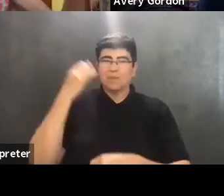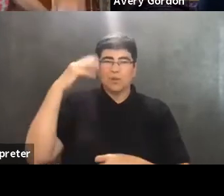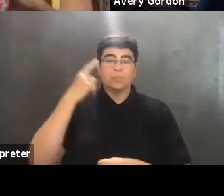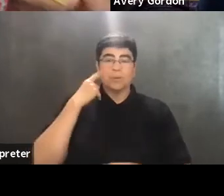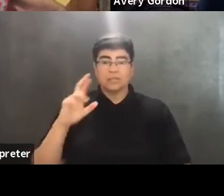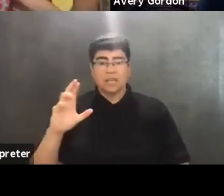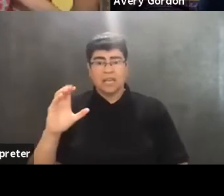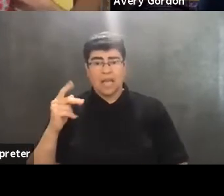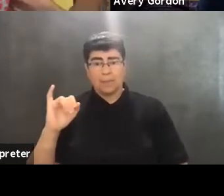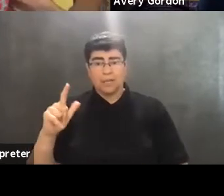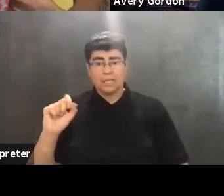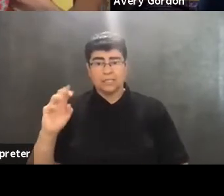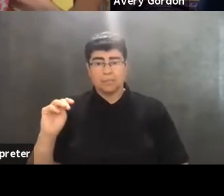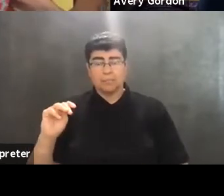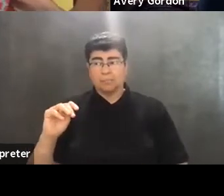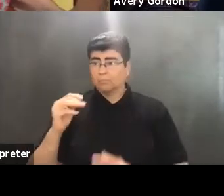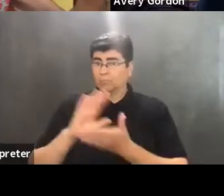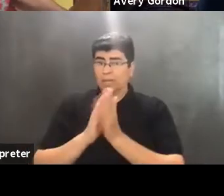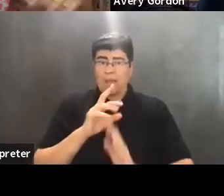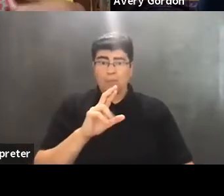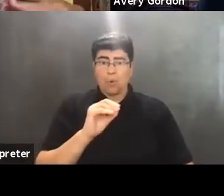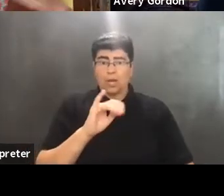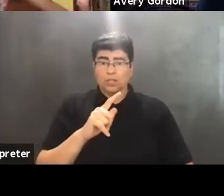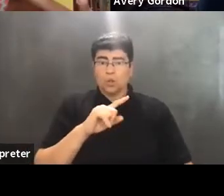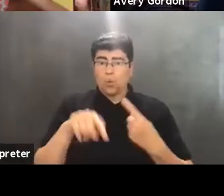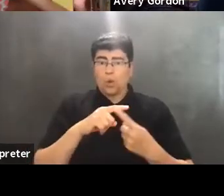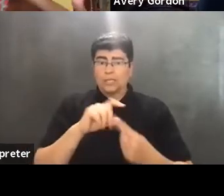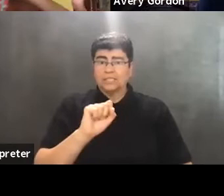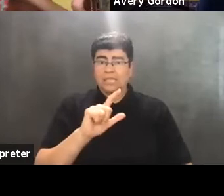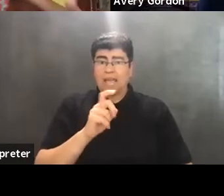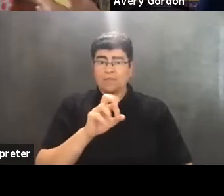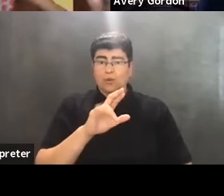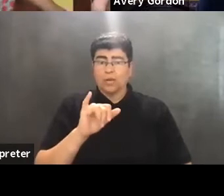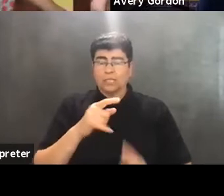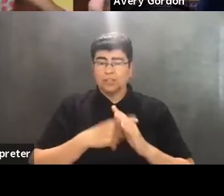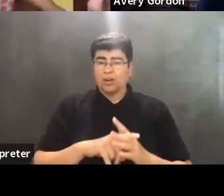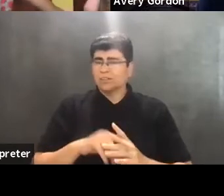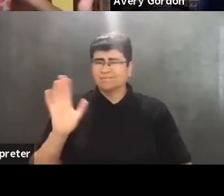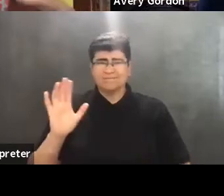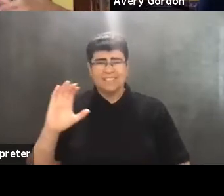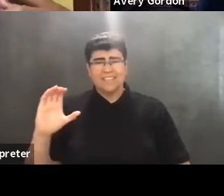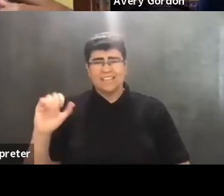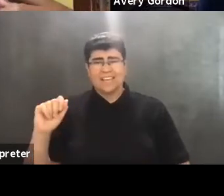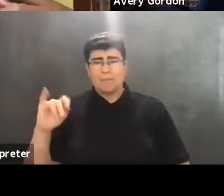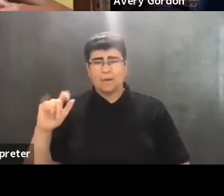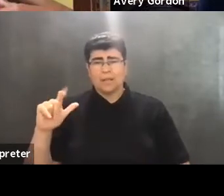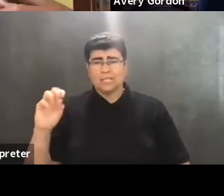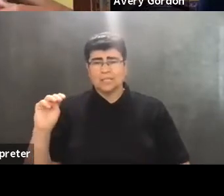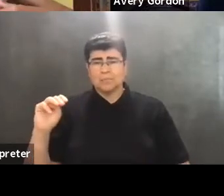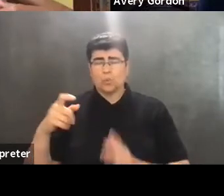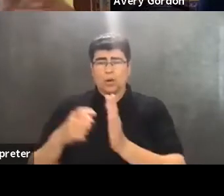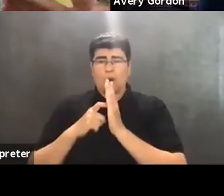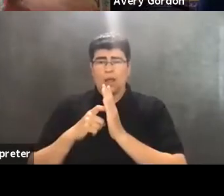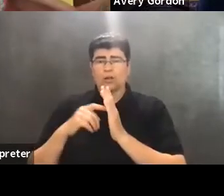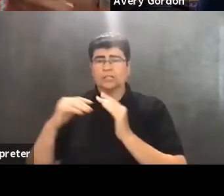racial one day when slavery started, as against capitalism requires inequality and racism enshrines it.